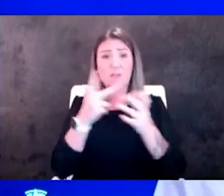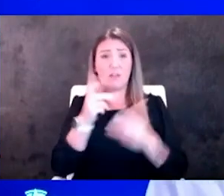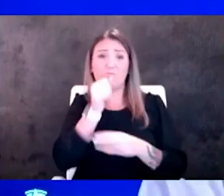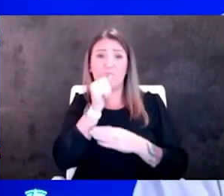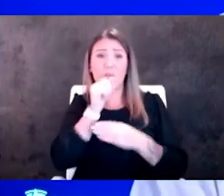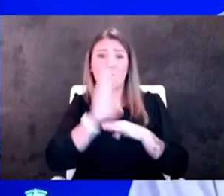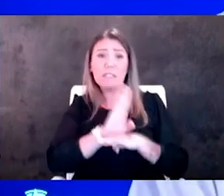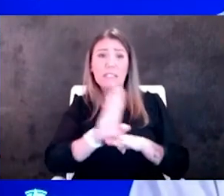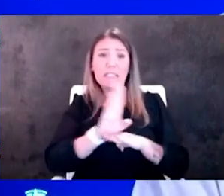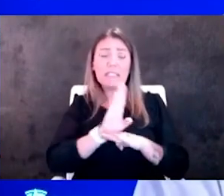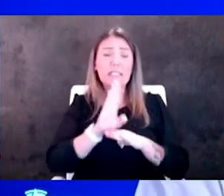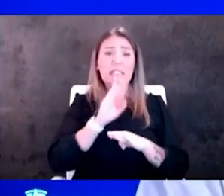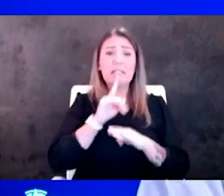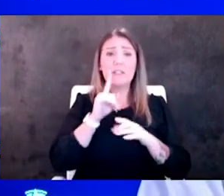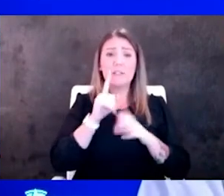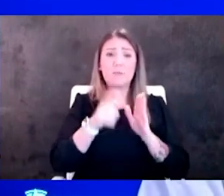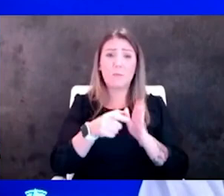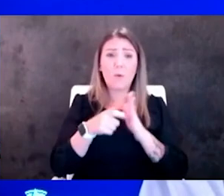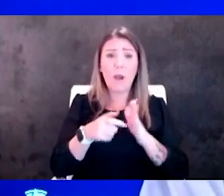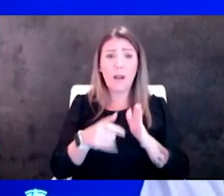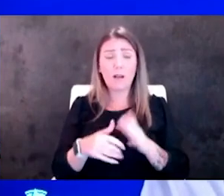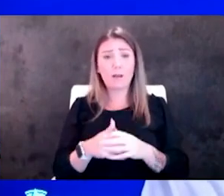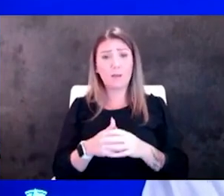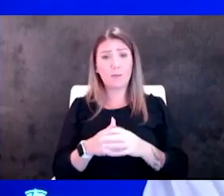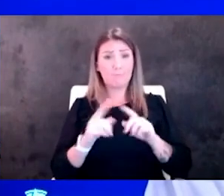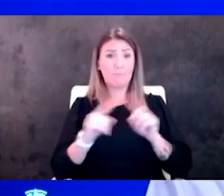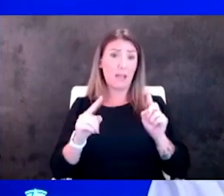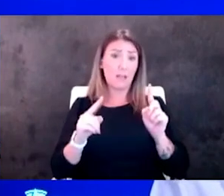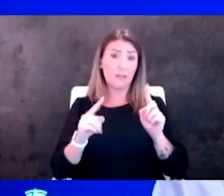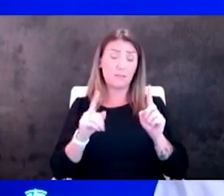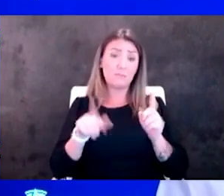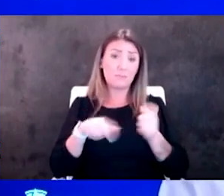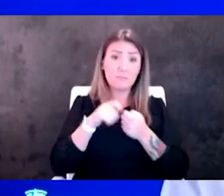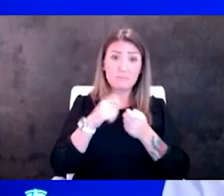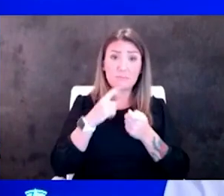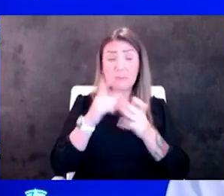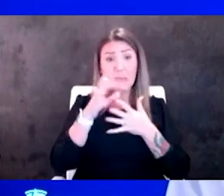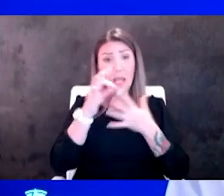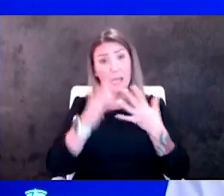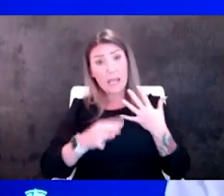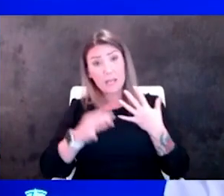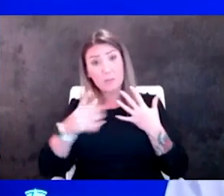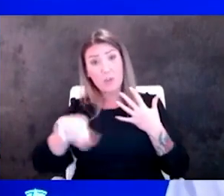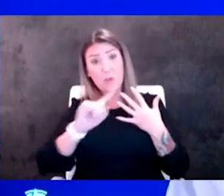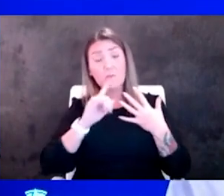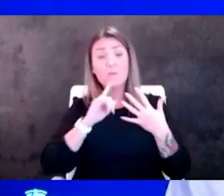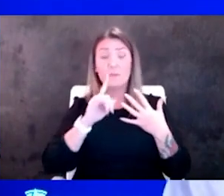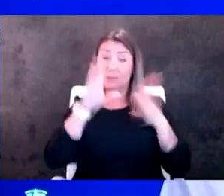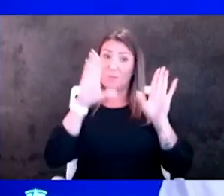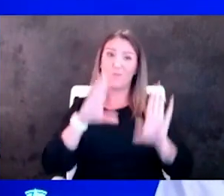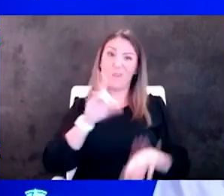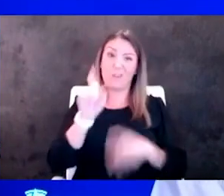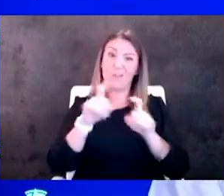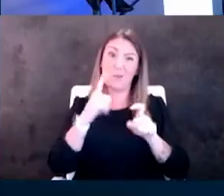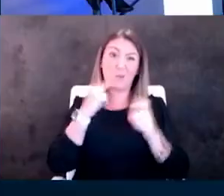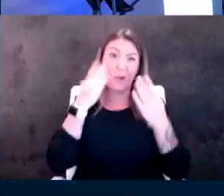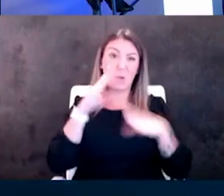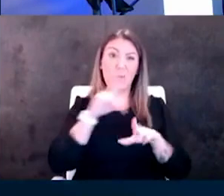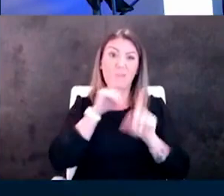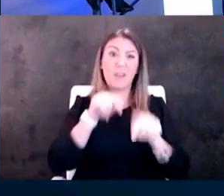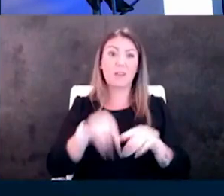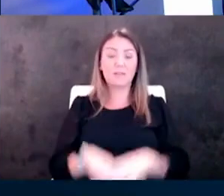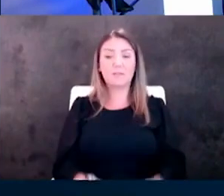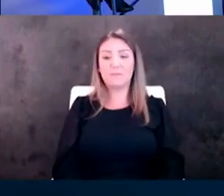require um but certainly i think they would be optional for those i think that's a great question i don't know the answer yeah all right